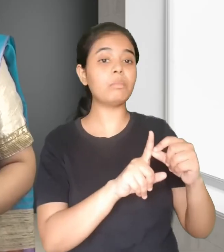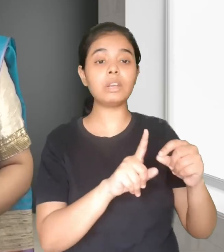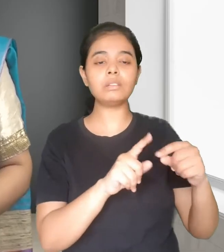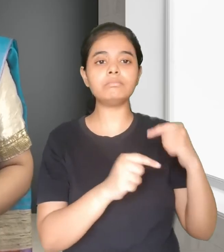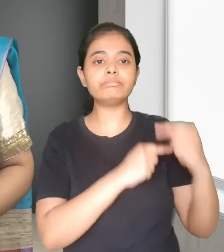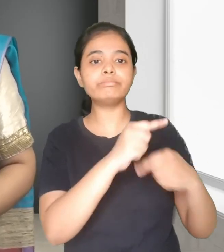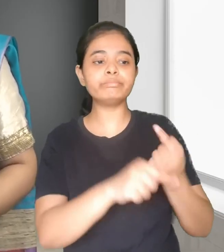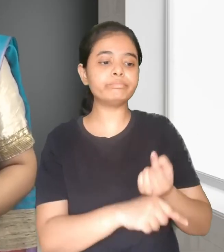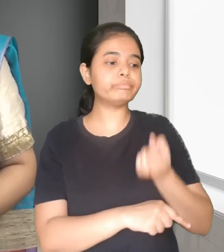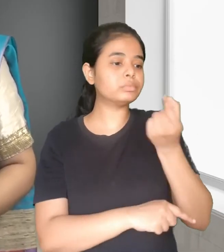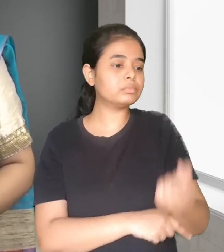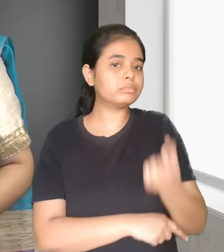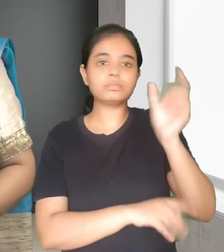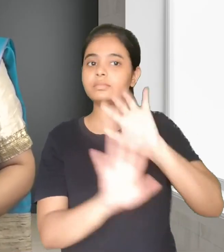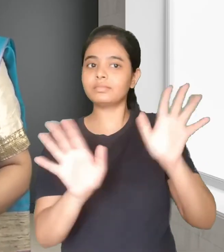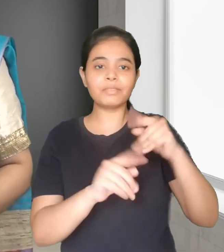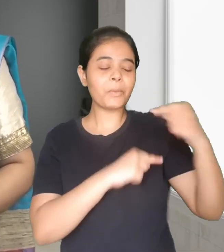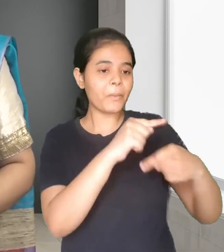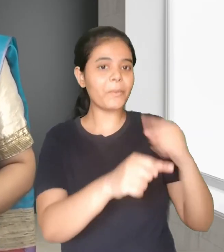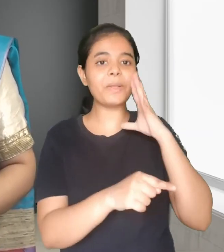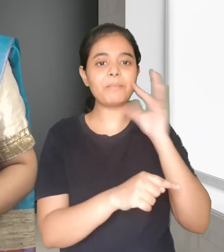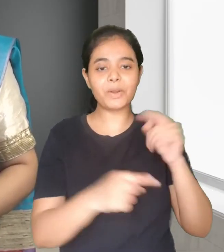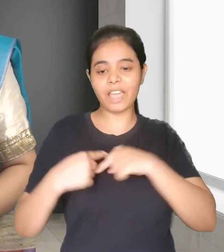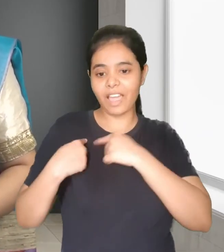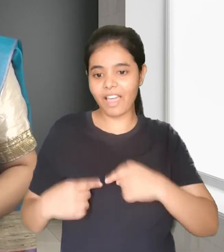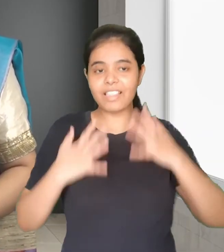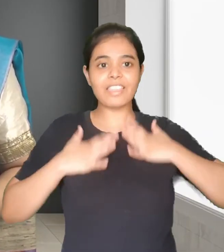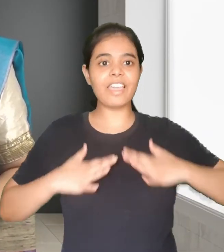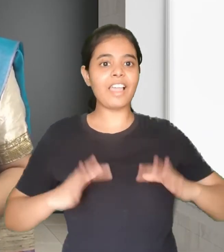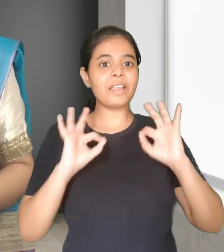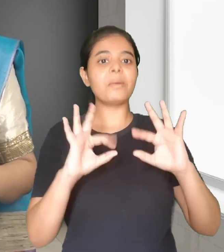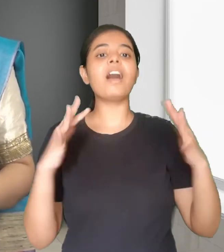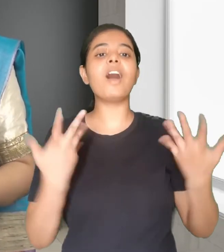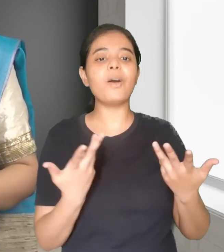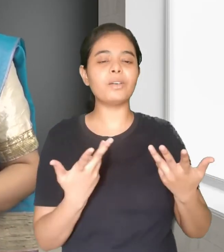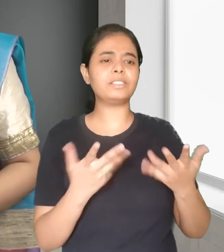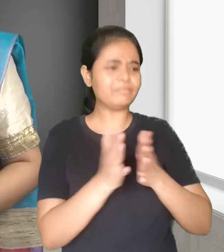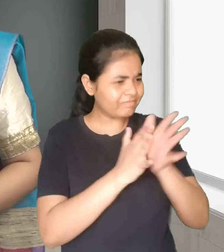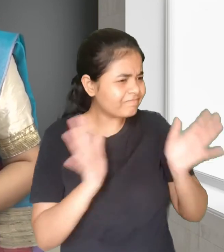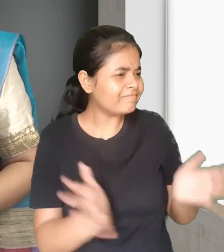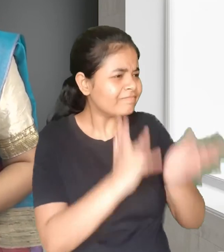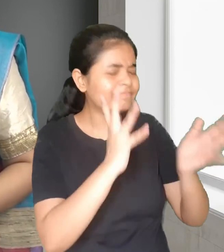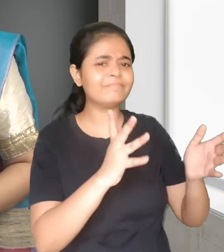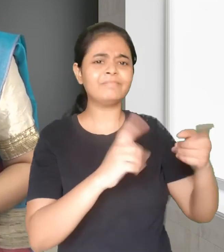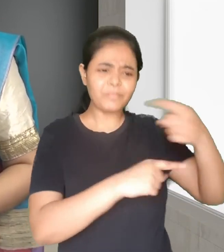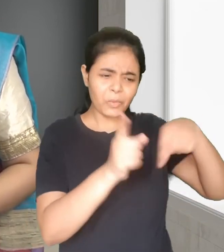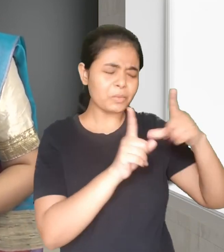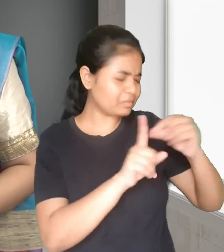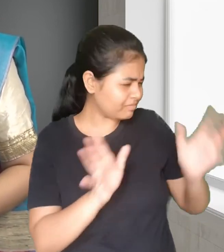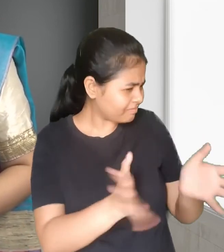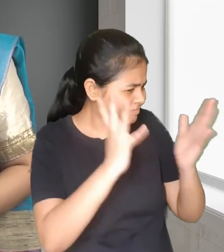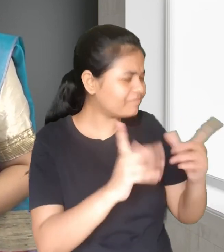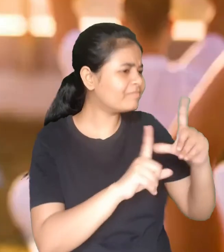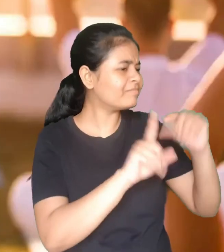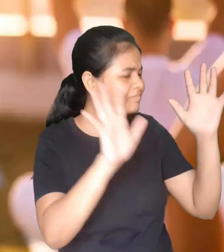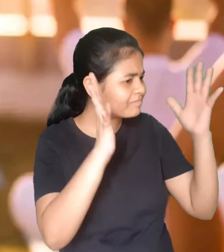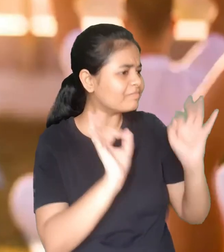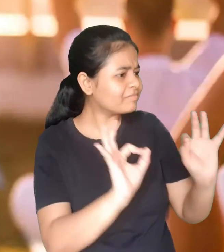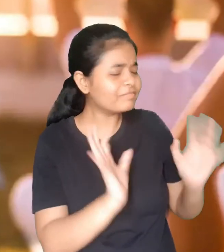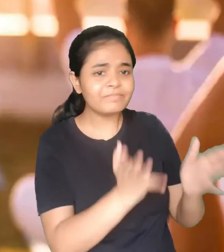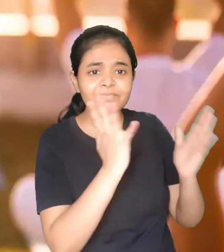Being consistent is very important and crucial for maintaining long-term health for your heart and body.